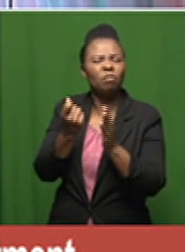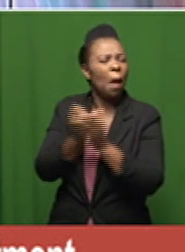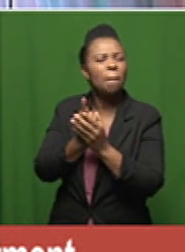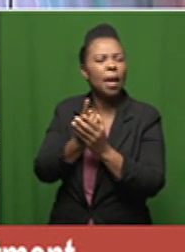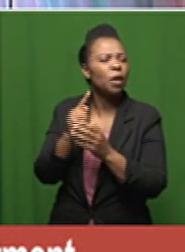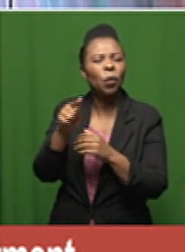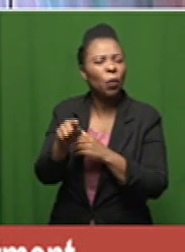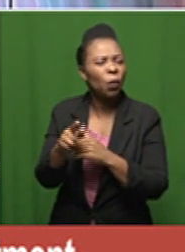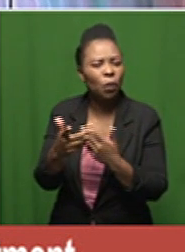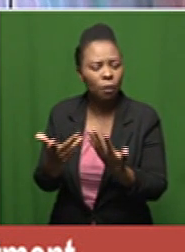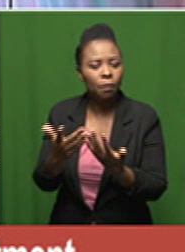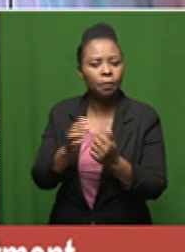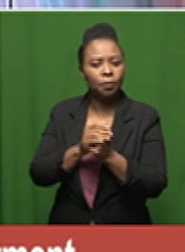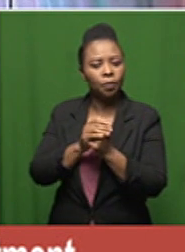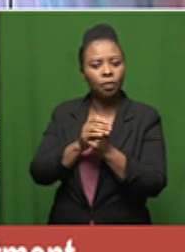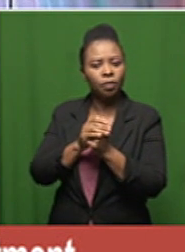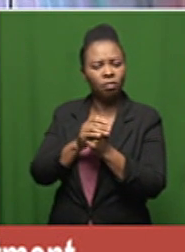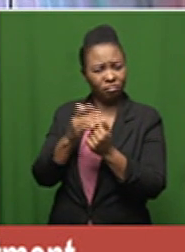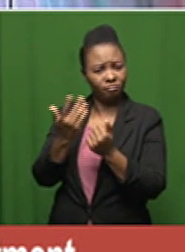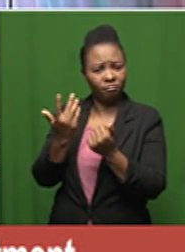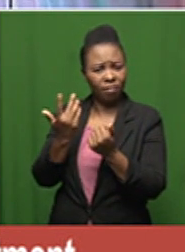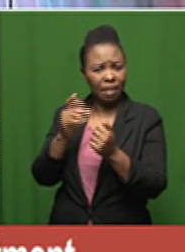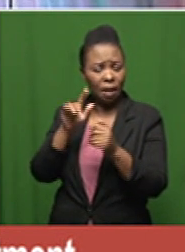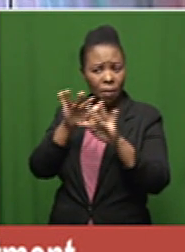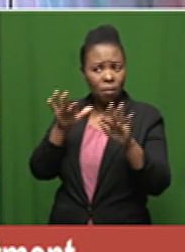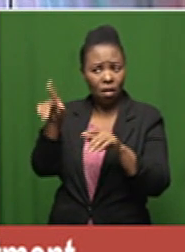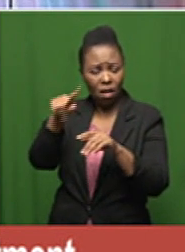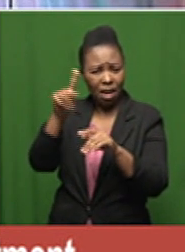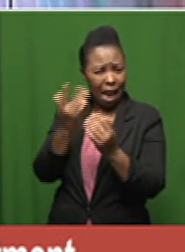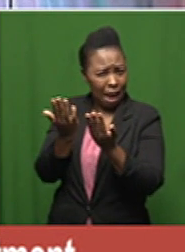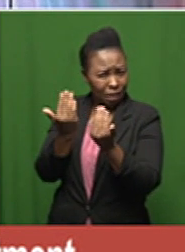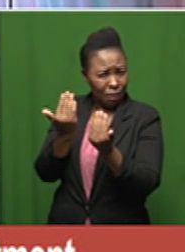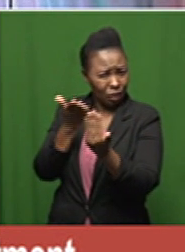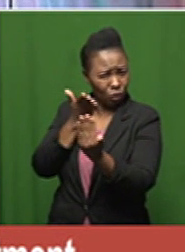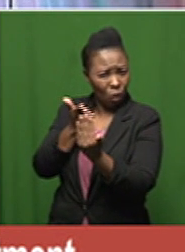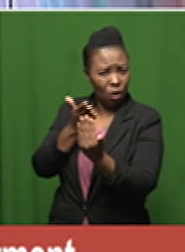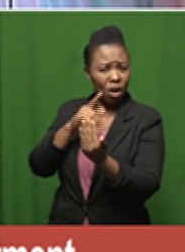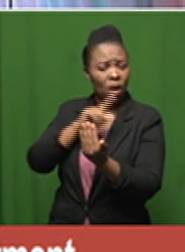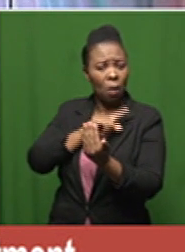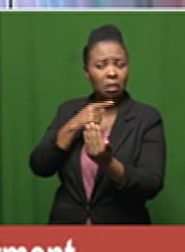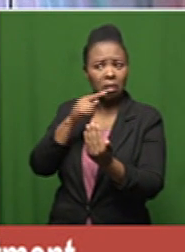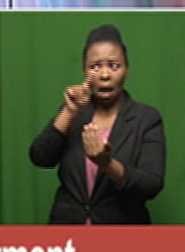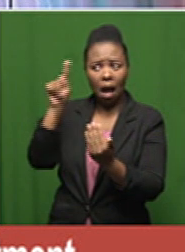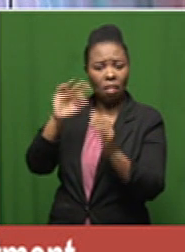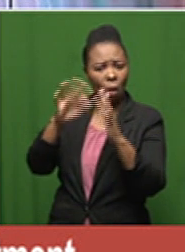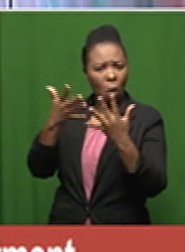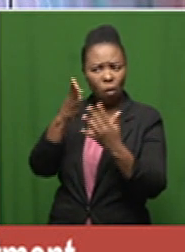um was it expected i suppose some people might say yes given what we've seen in other parts of the world